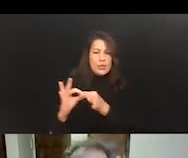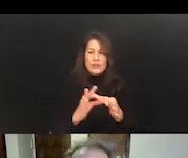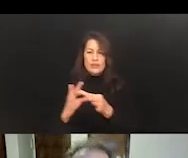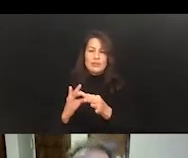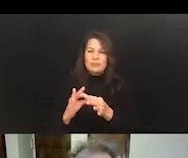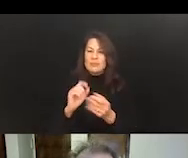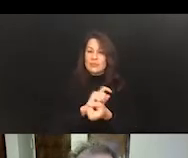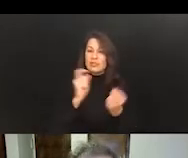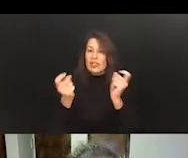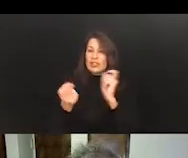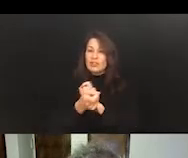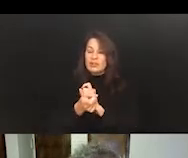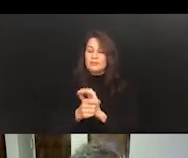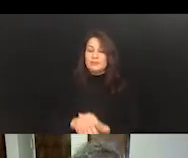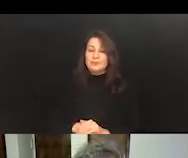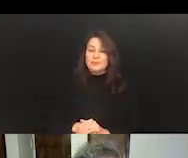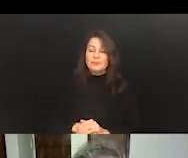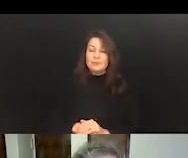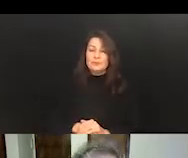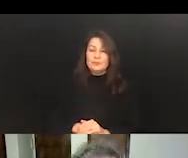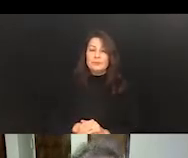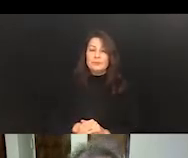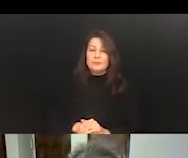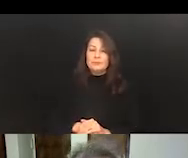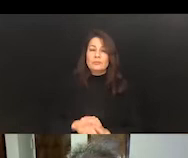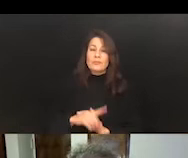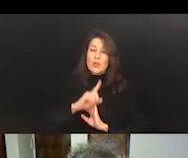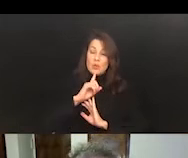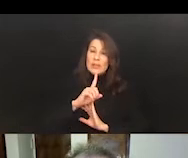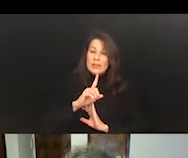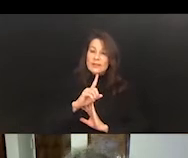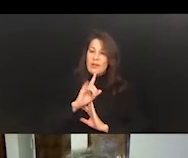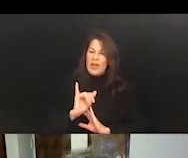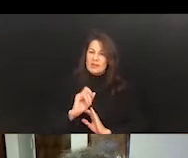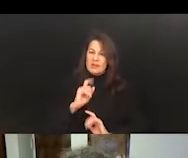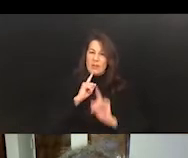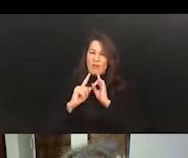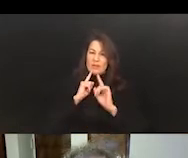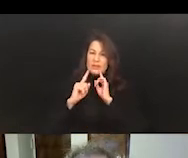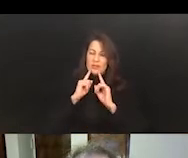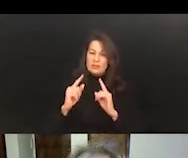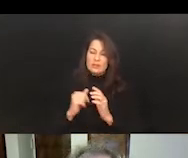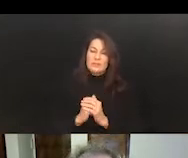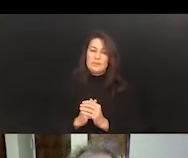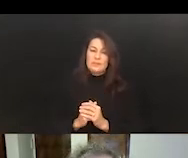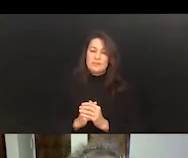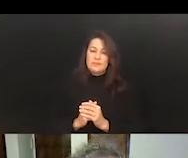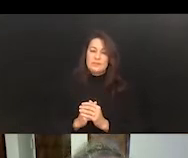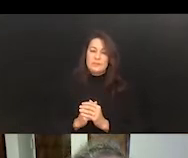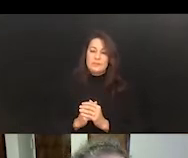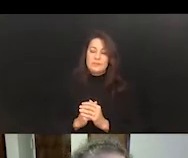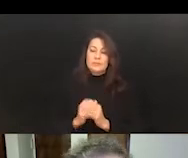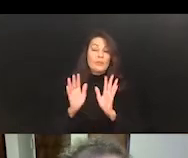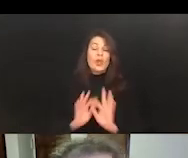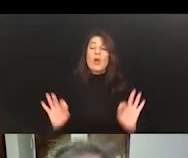relationship. It actually is a conversation. And one of the most important things that we have to think